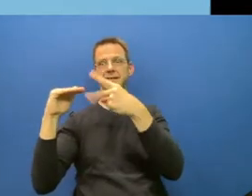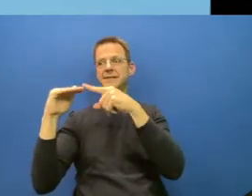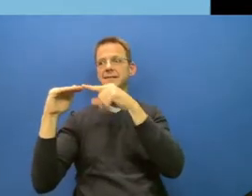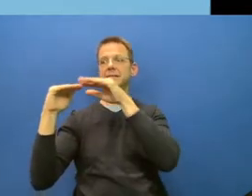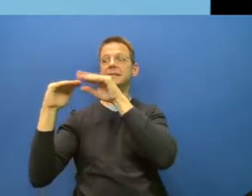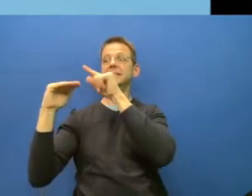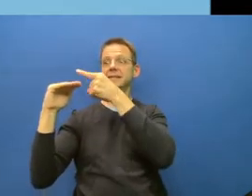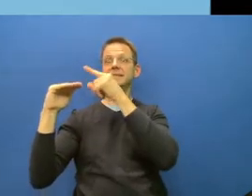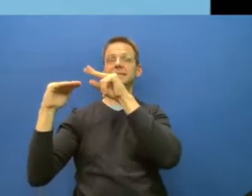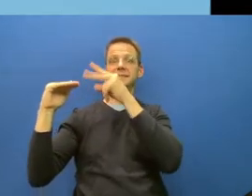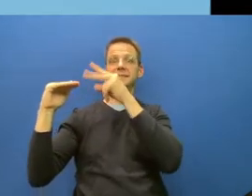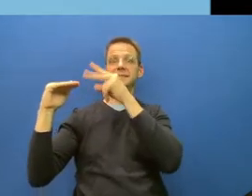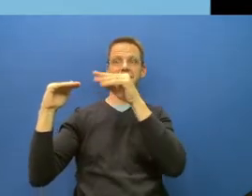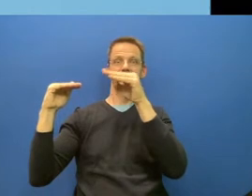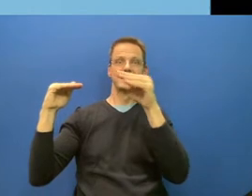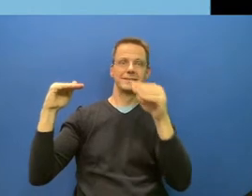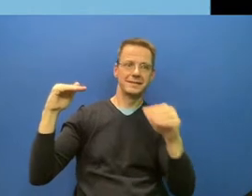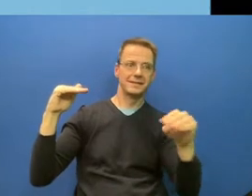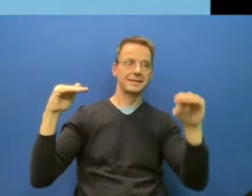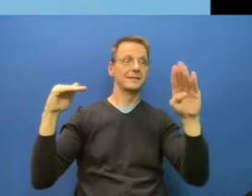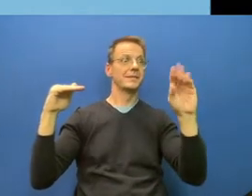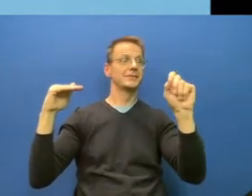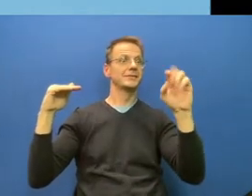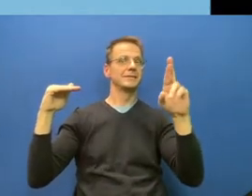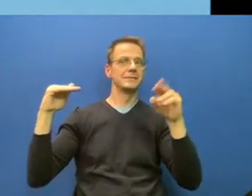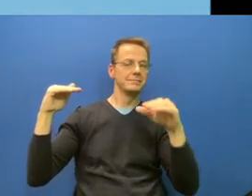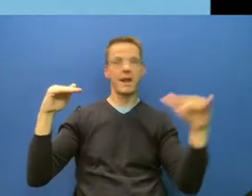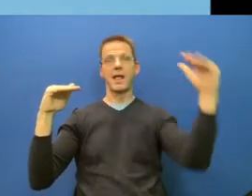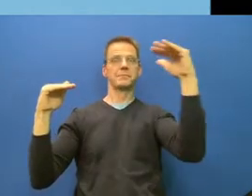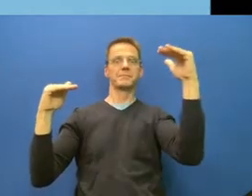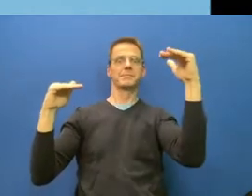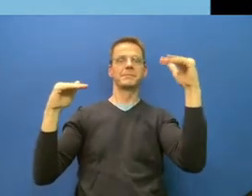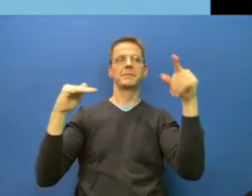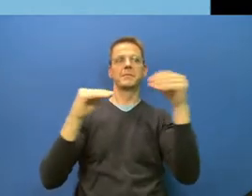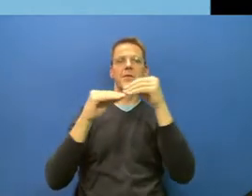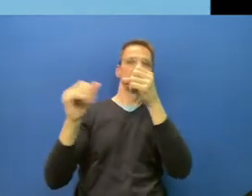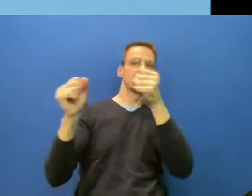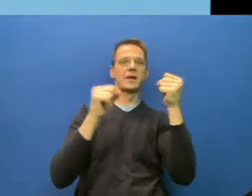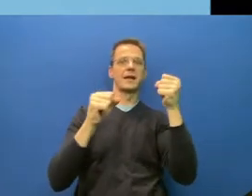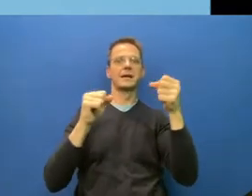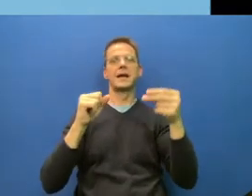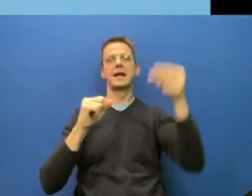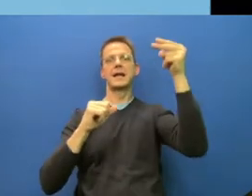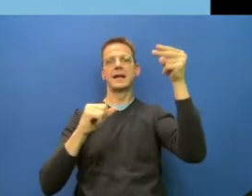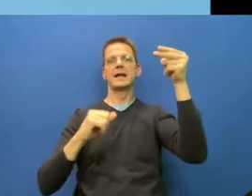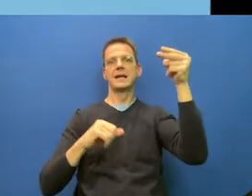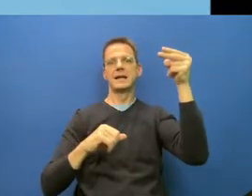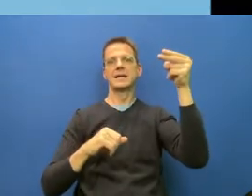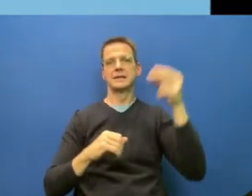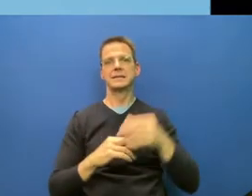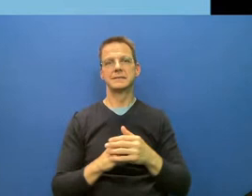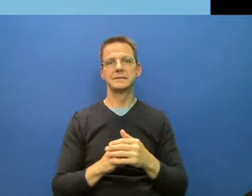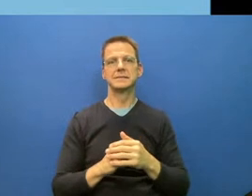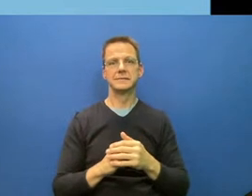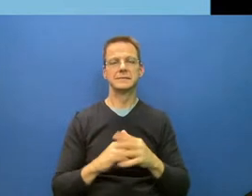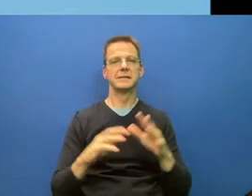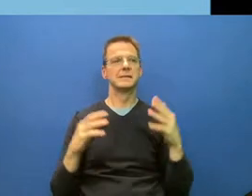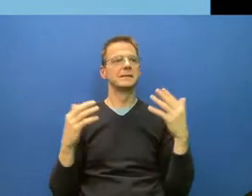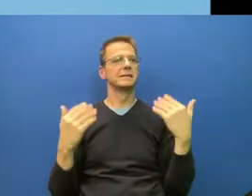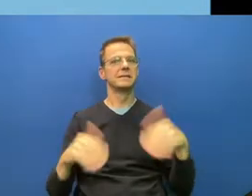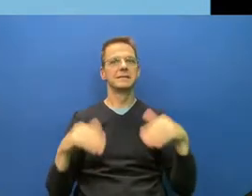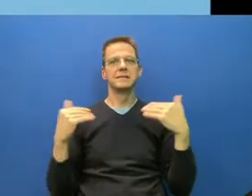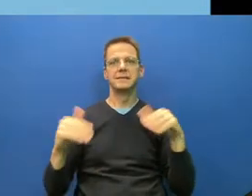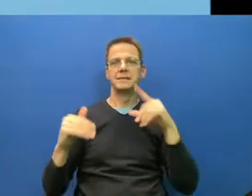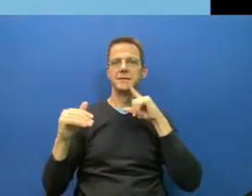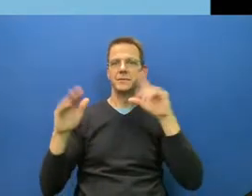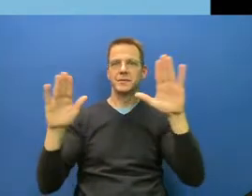on a higher level of immunity. So it's really great to be giga-vaxxed. And in Alberta, we have now more